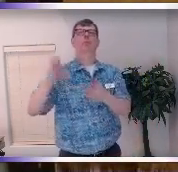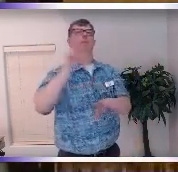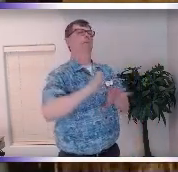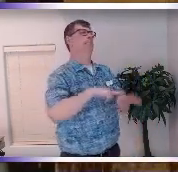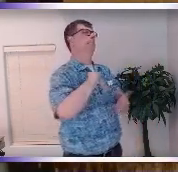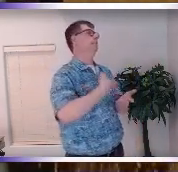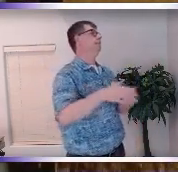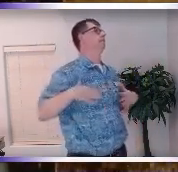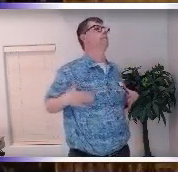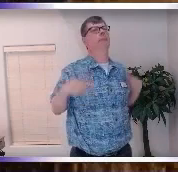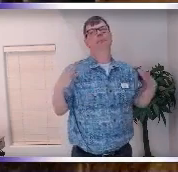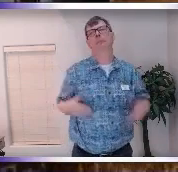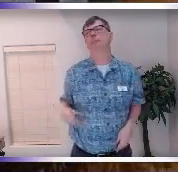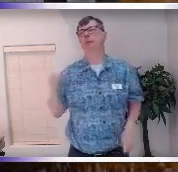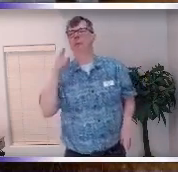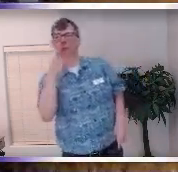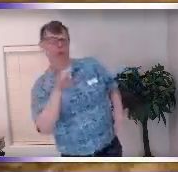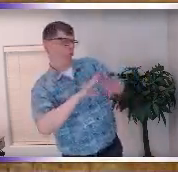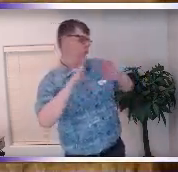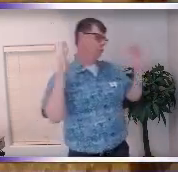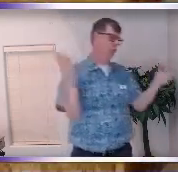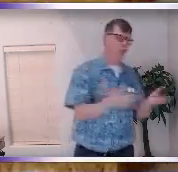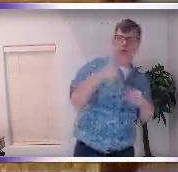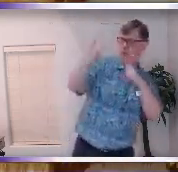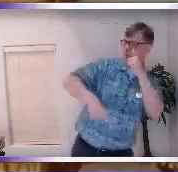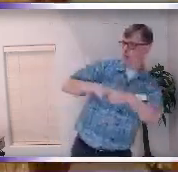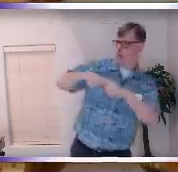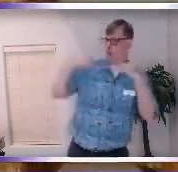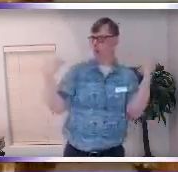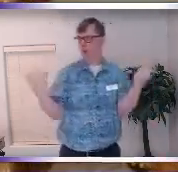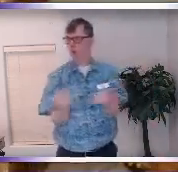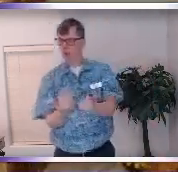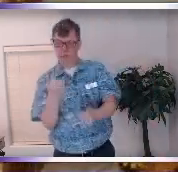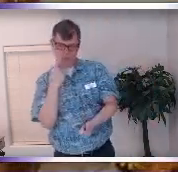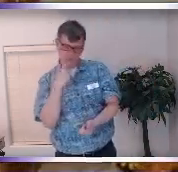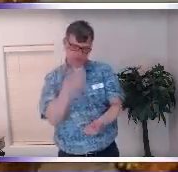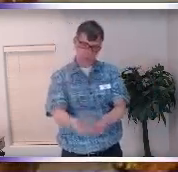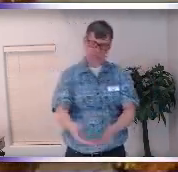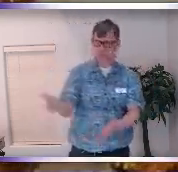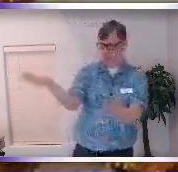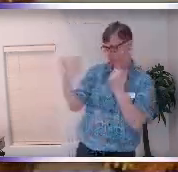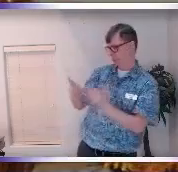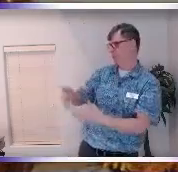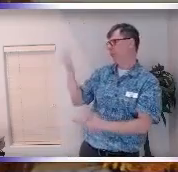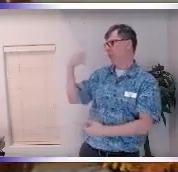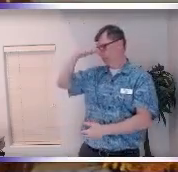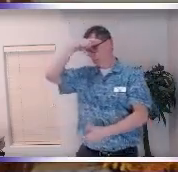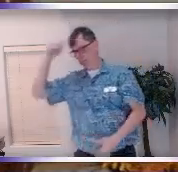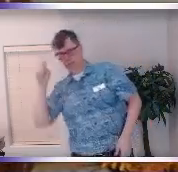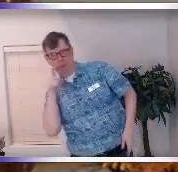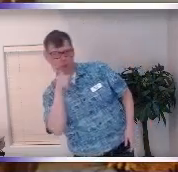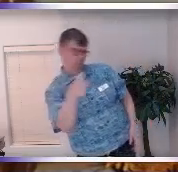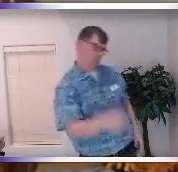somebody from your group your holy group that accountability group that comes back and reminds you and sometimes that